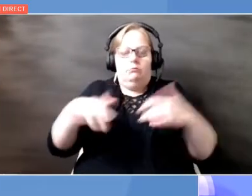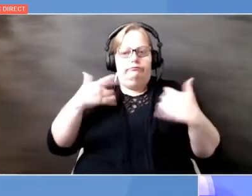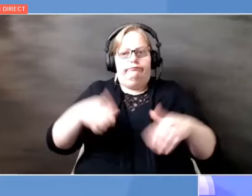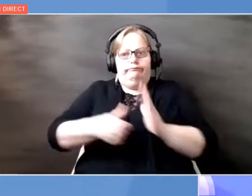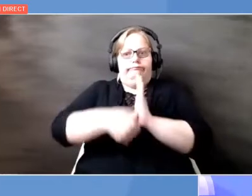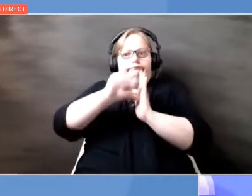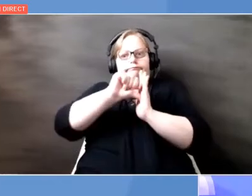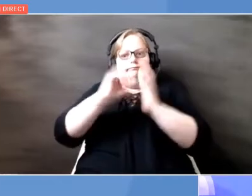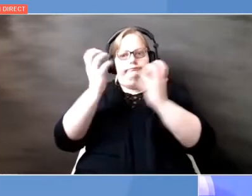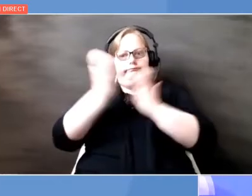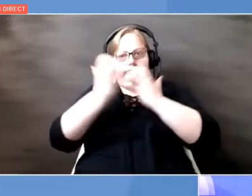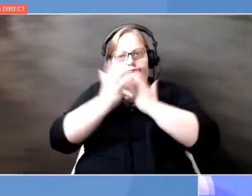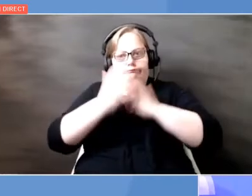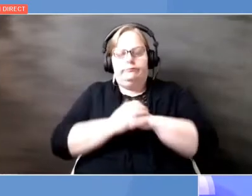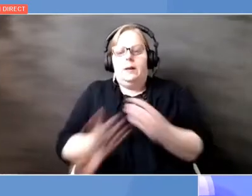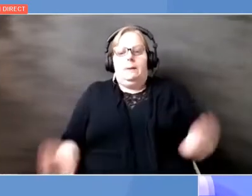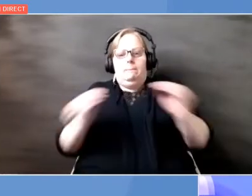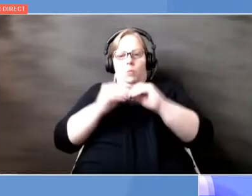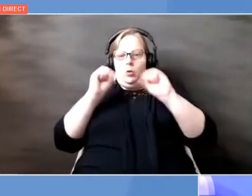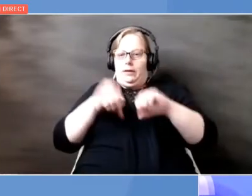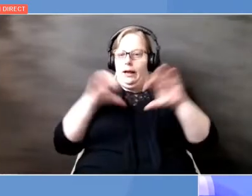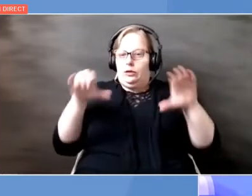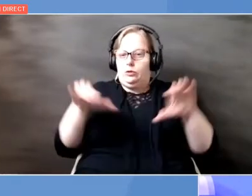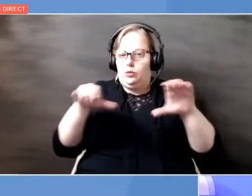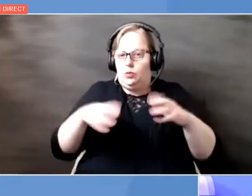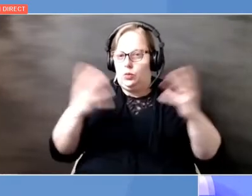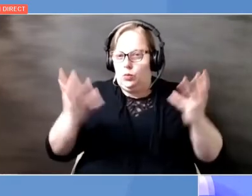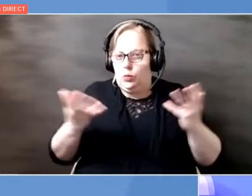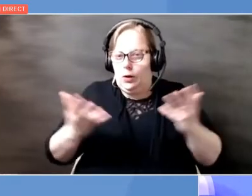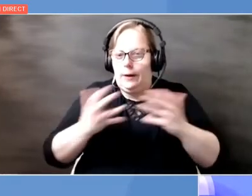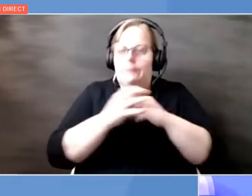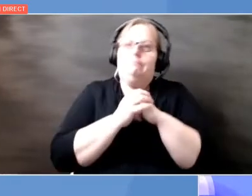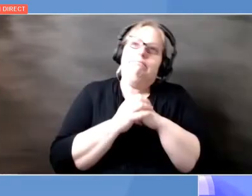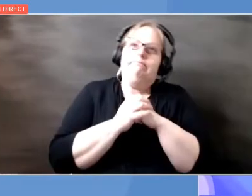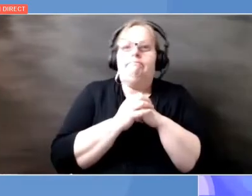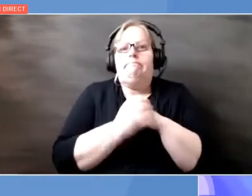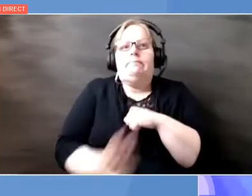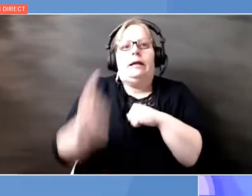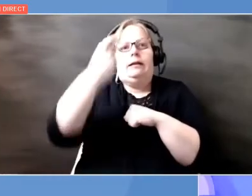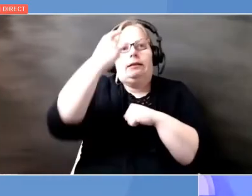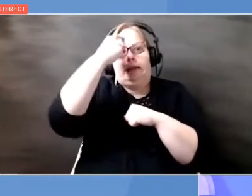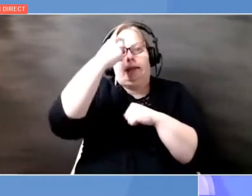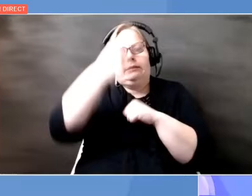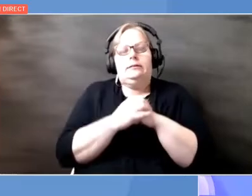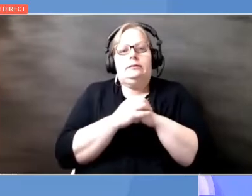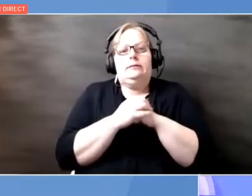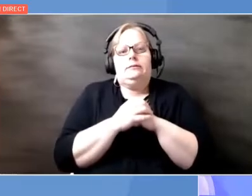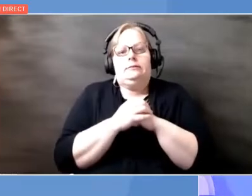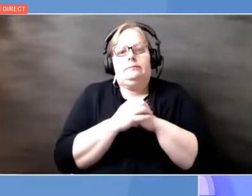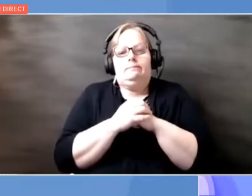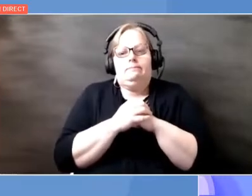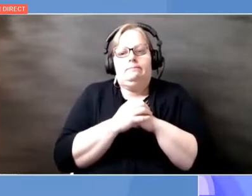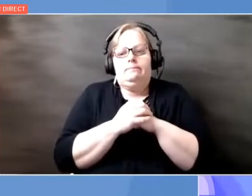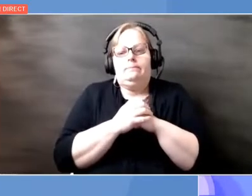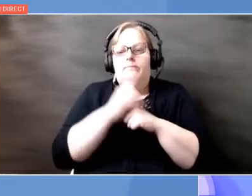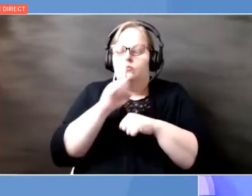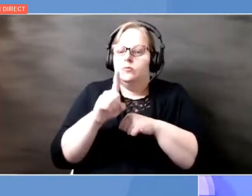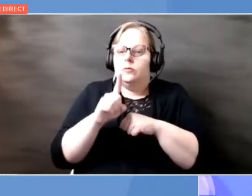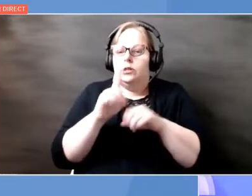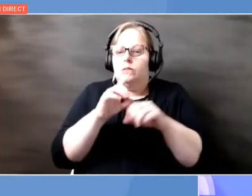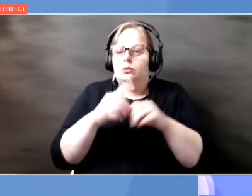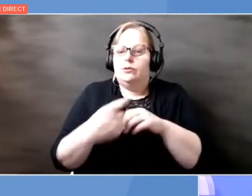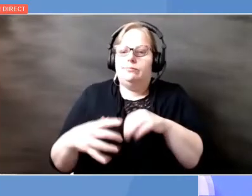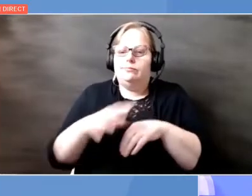What more can be done? I think we are very much as we are co-chairing the Power